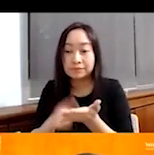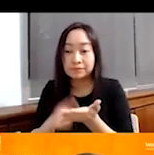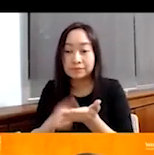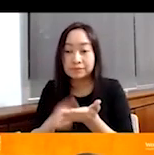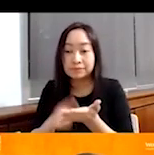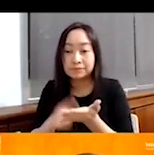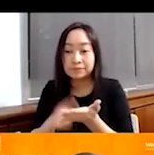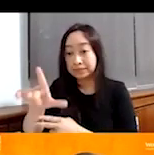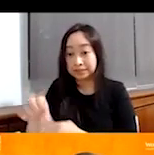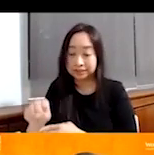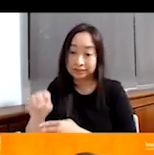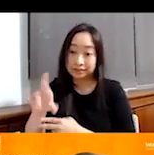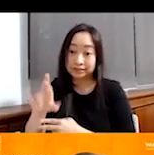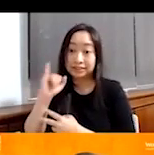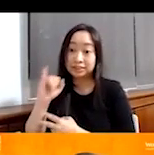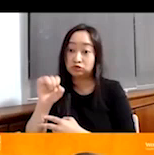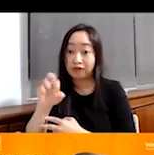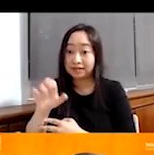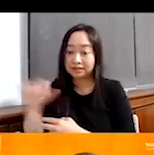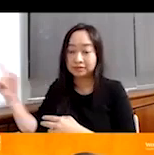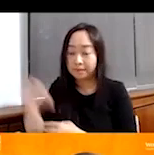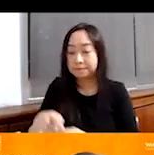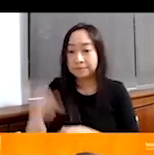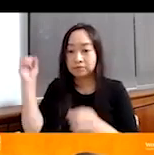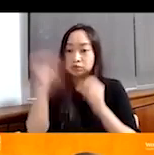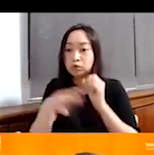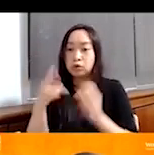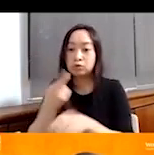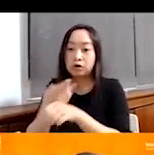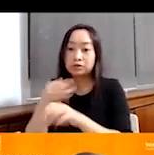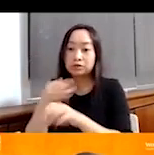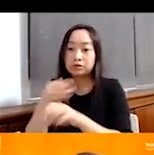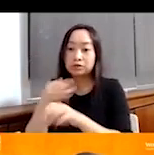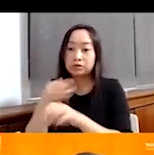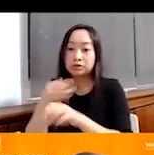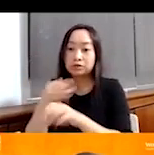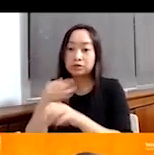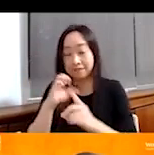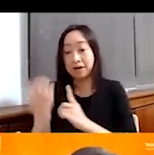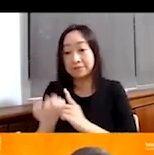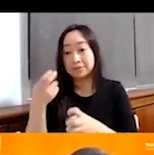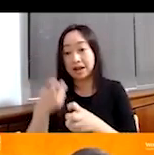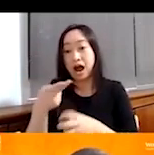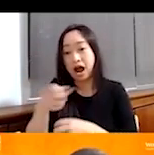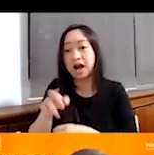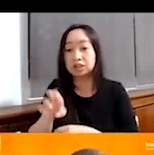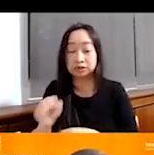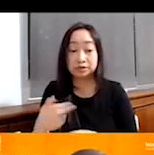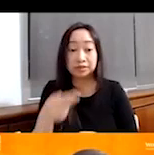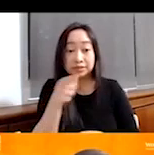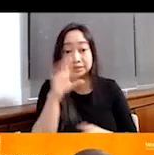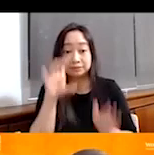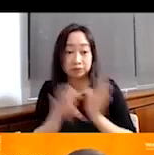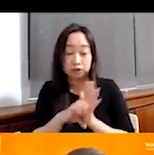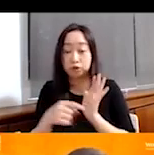come in. And so it's, it's, it's a very harsh environment, for sure. Being this picture that shows